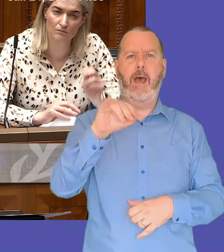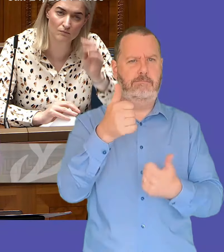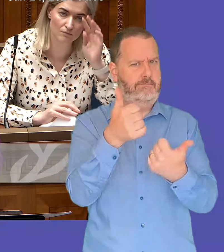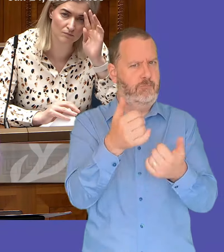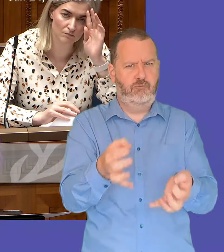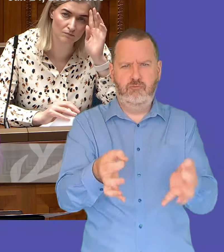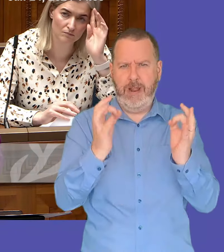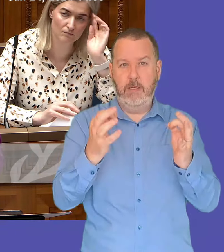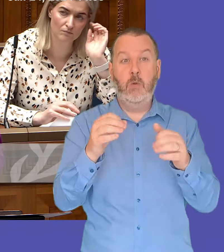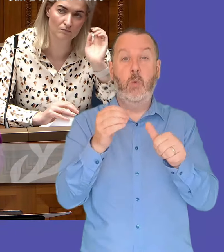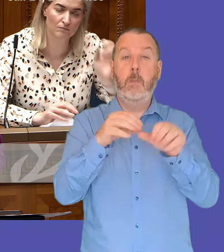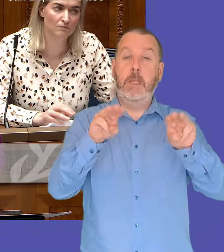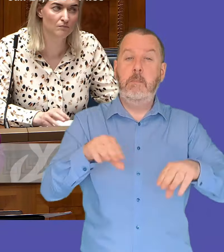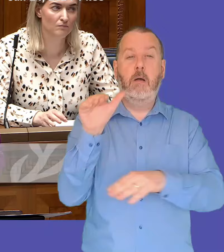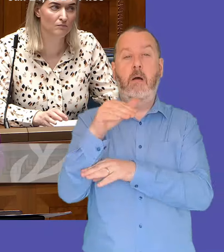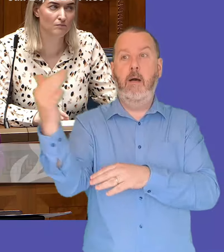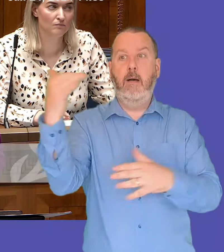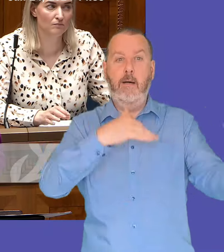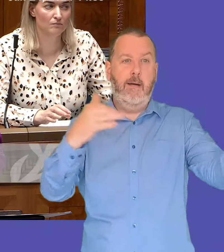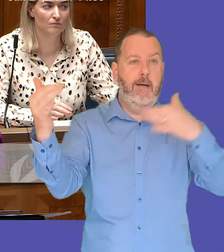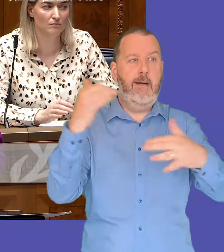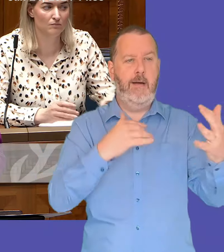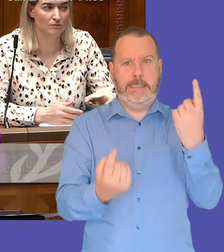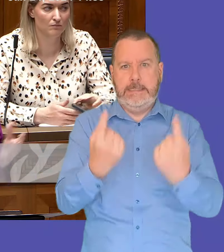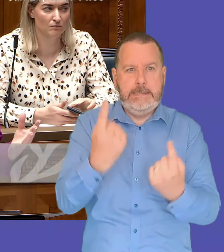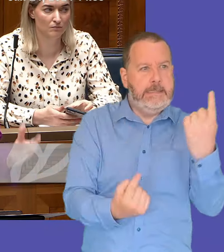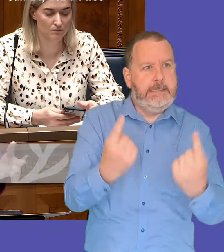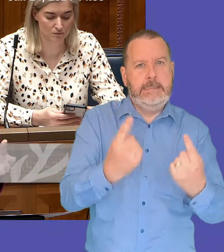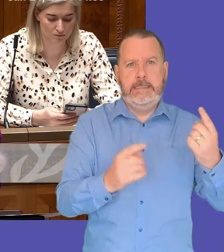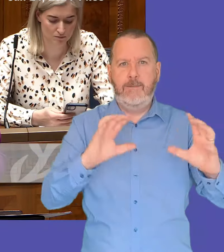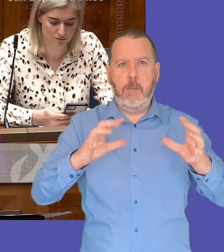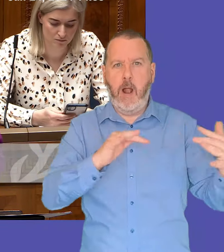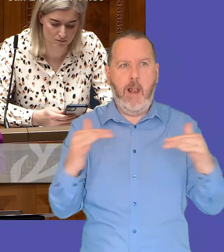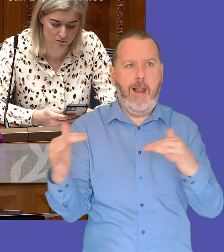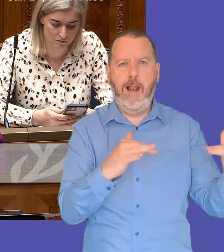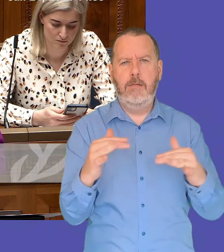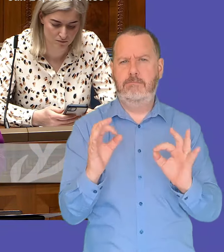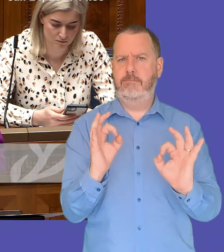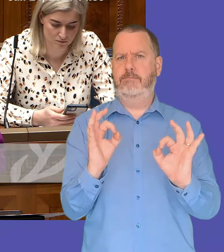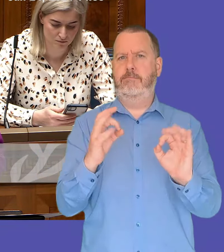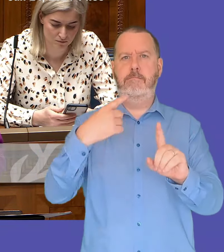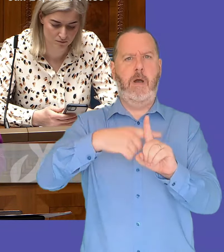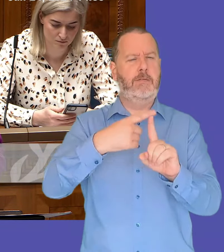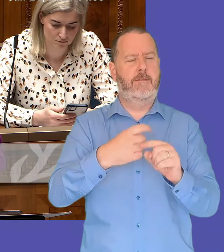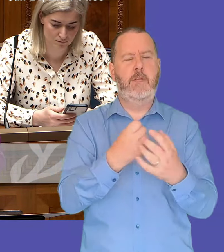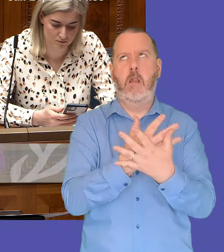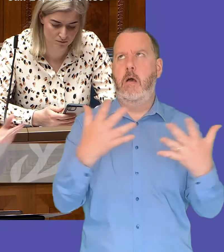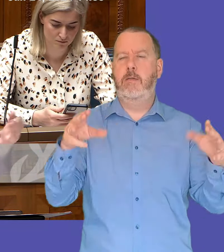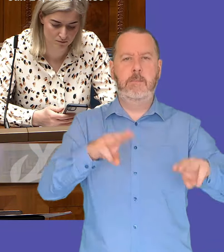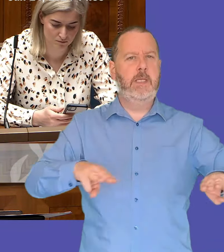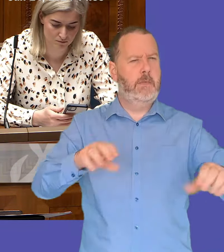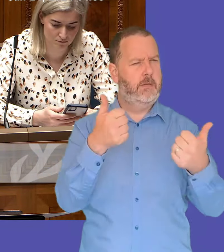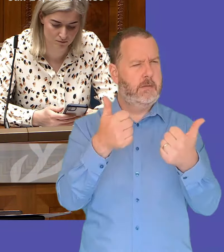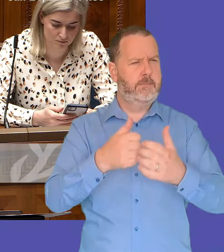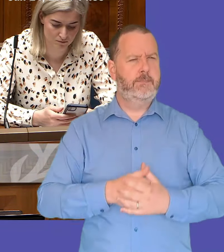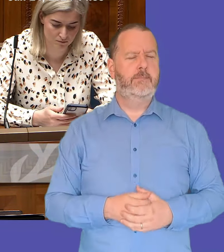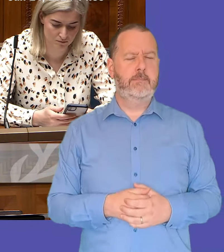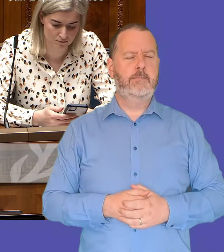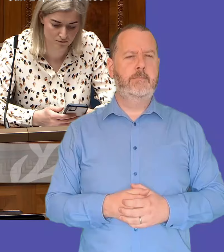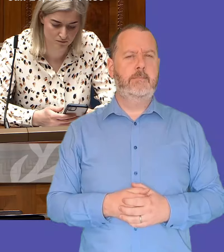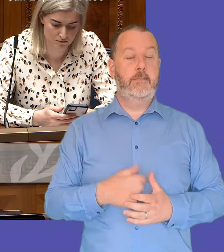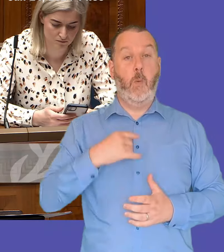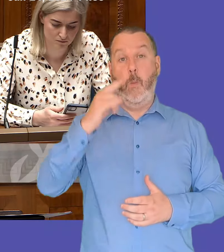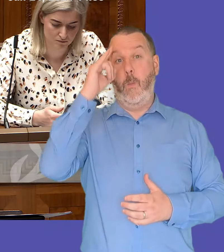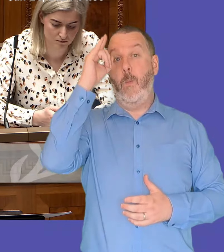with people from you know right across and the international community i think is a real positive um experience for so many people um i'm hoping to